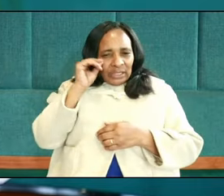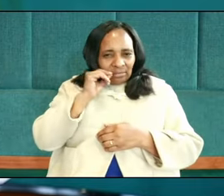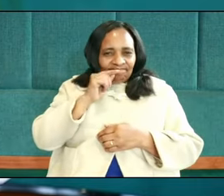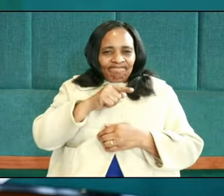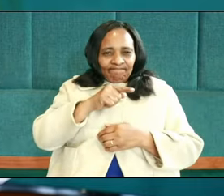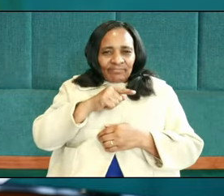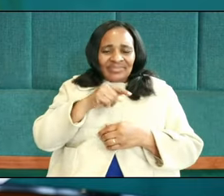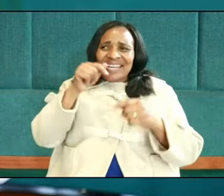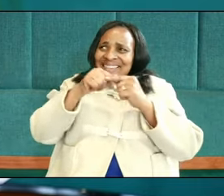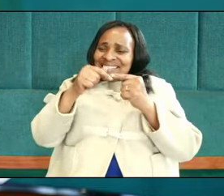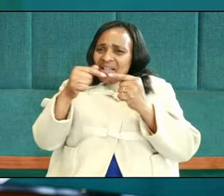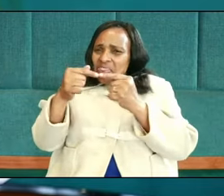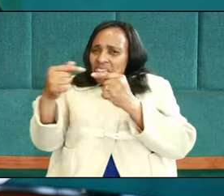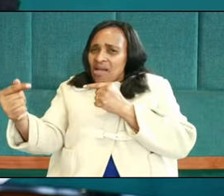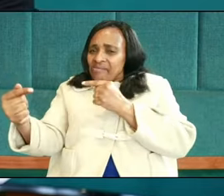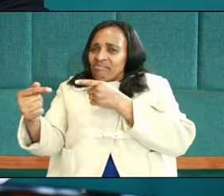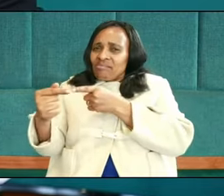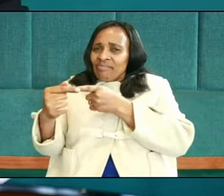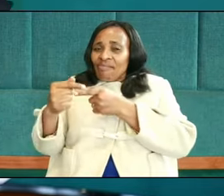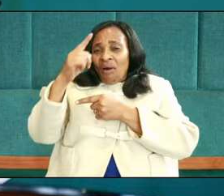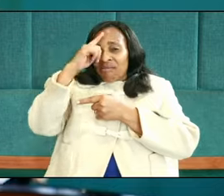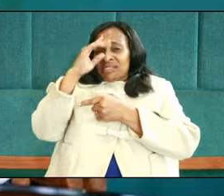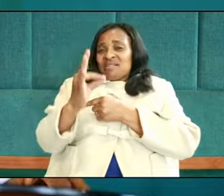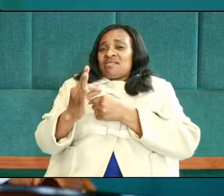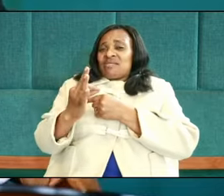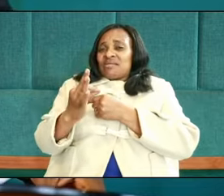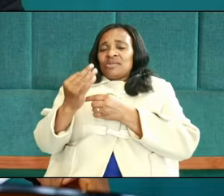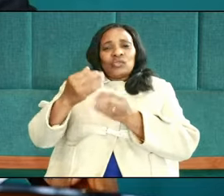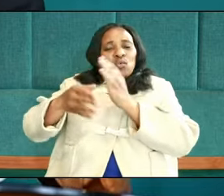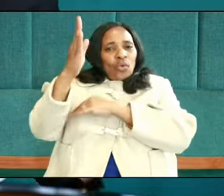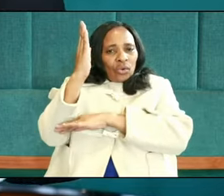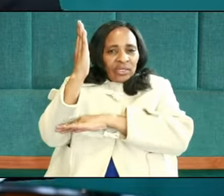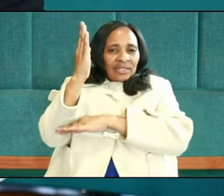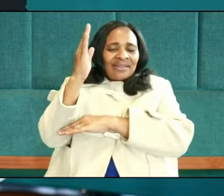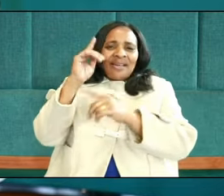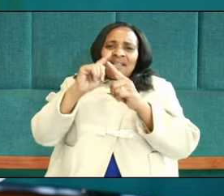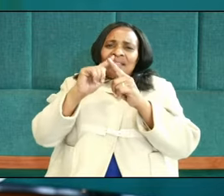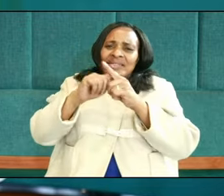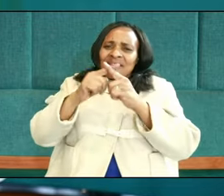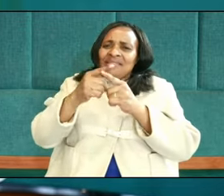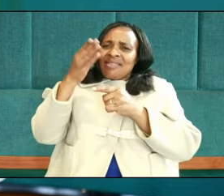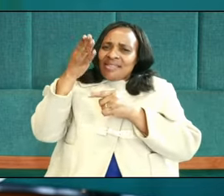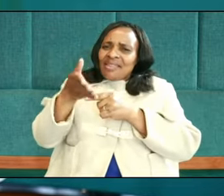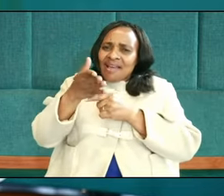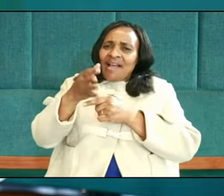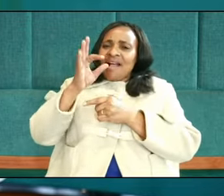that rebellion was so serious to God, that there were three